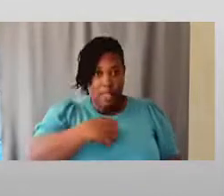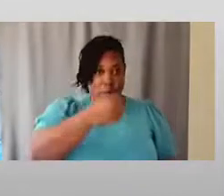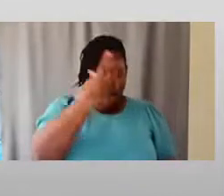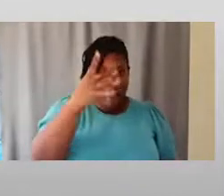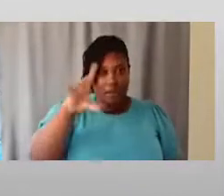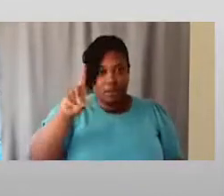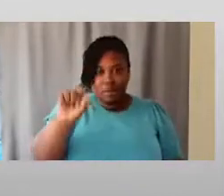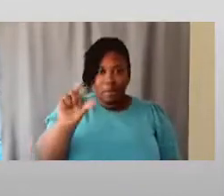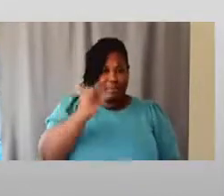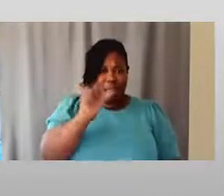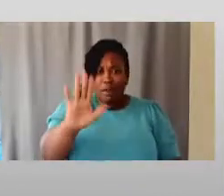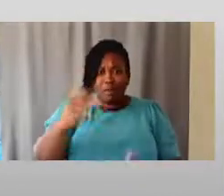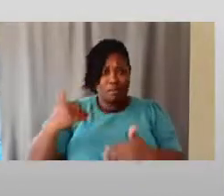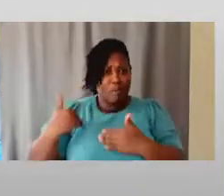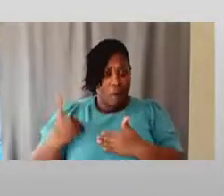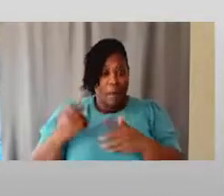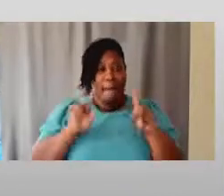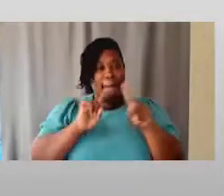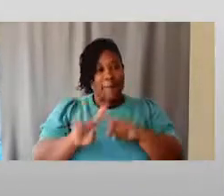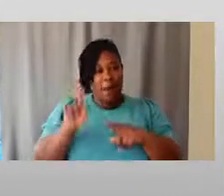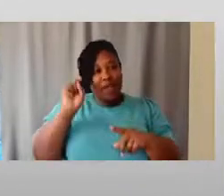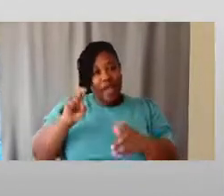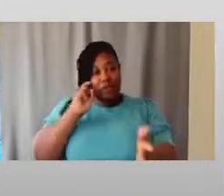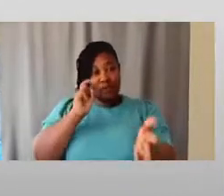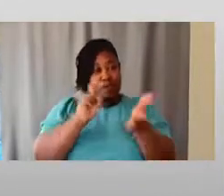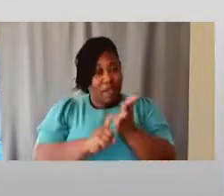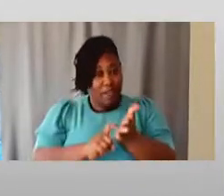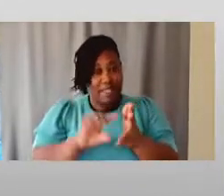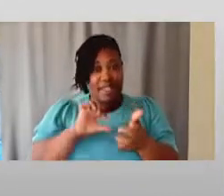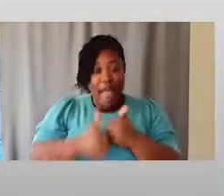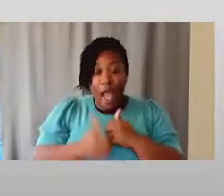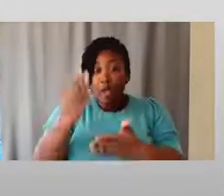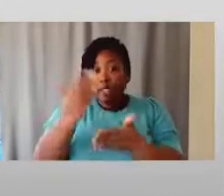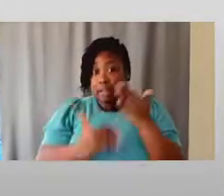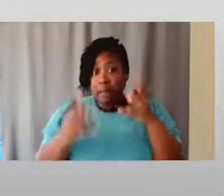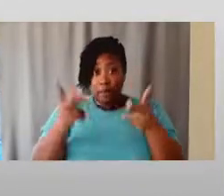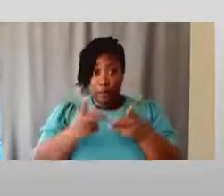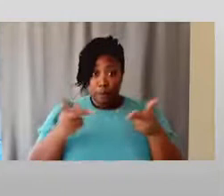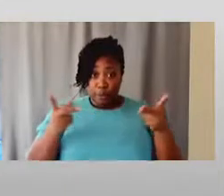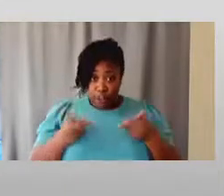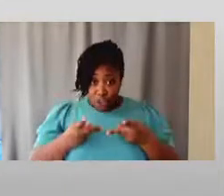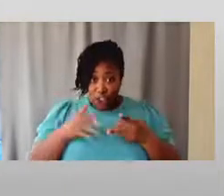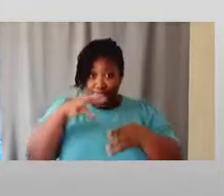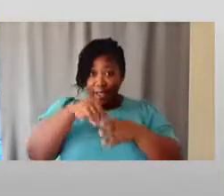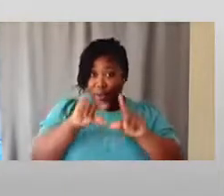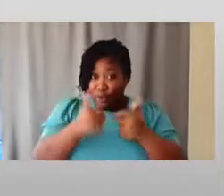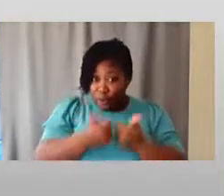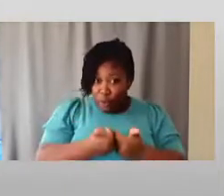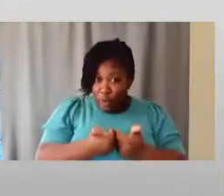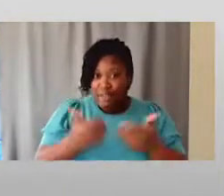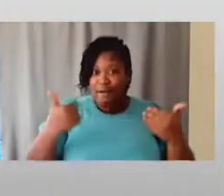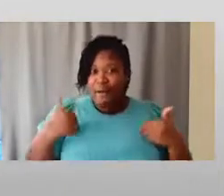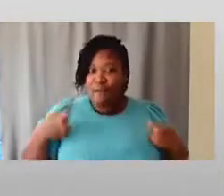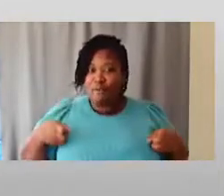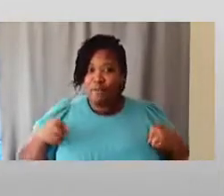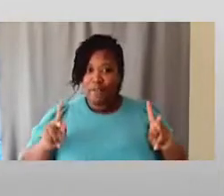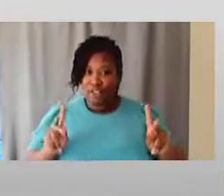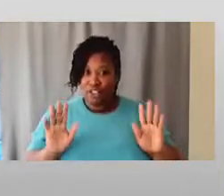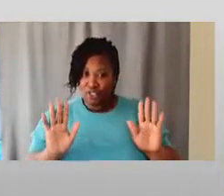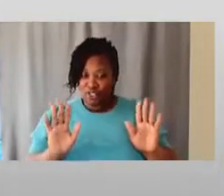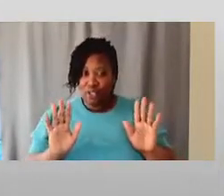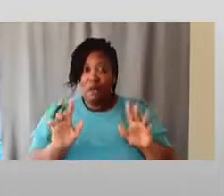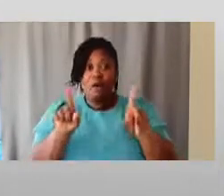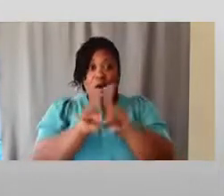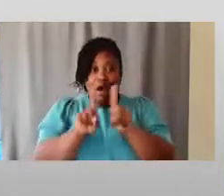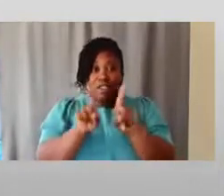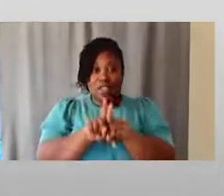some of those positions put us in positions of privilege. And I recognize the privilege that I have at the same time as I can acknowledge the prejudice that